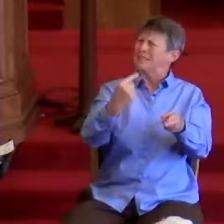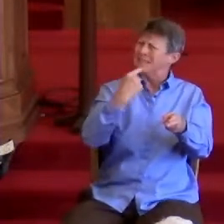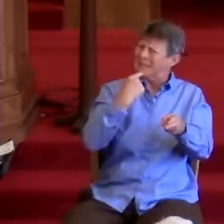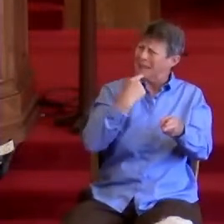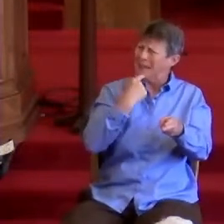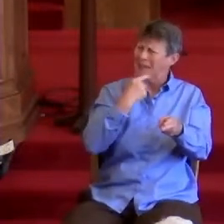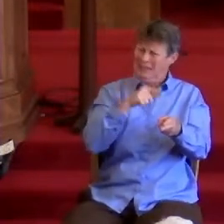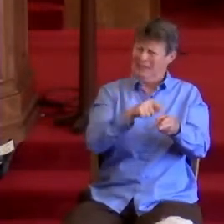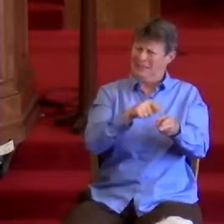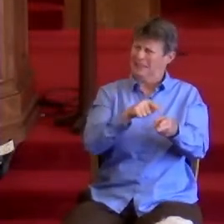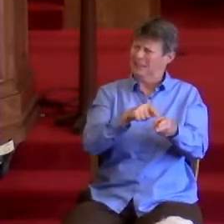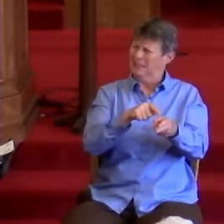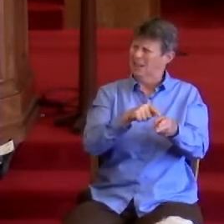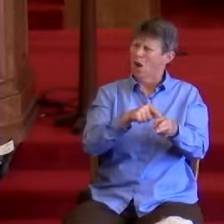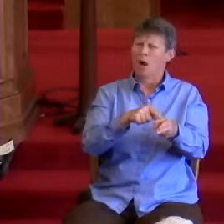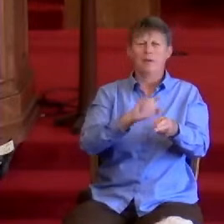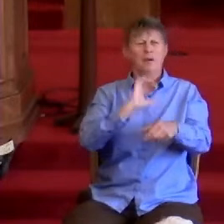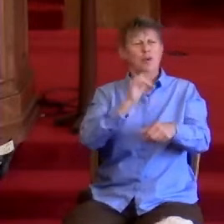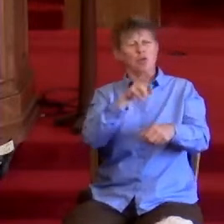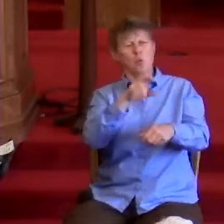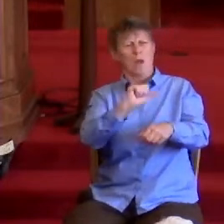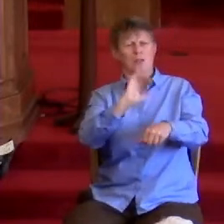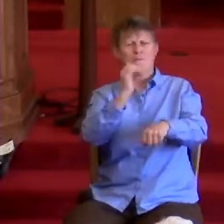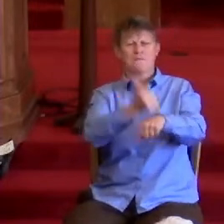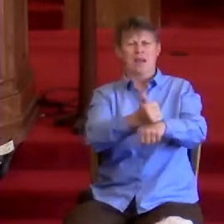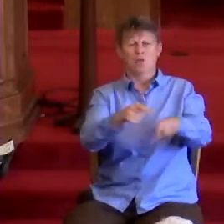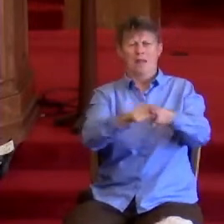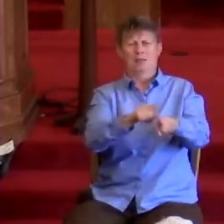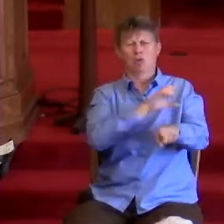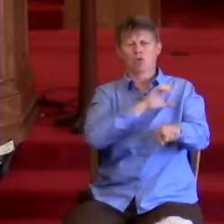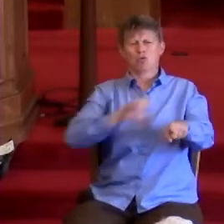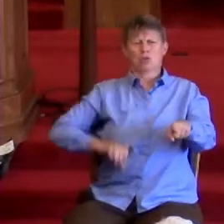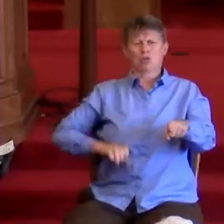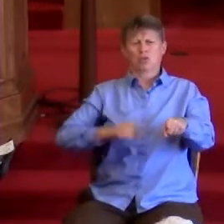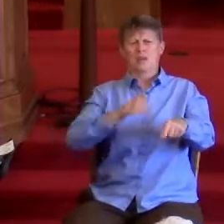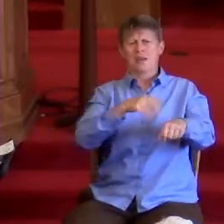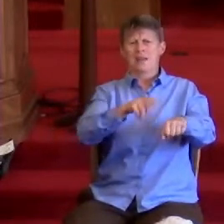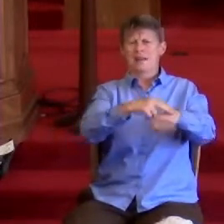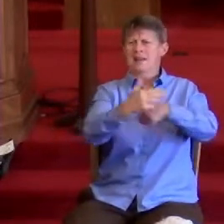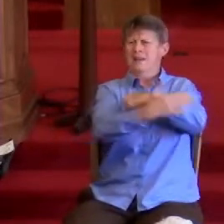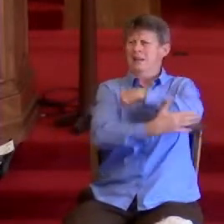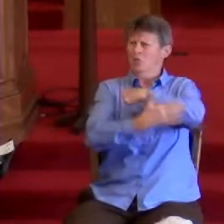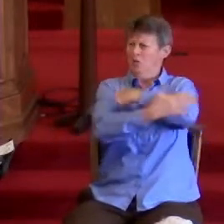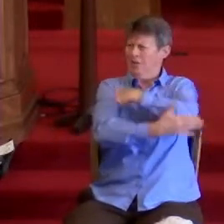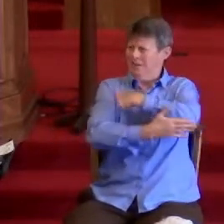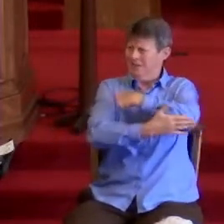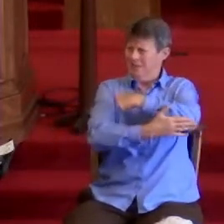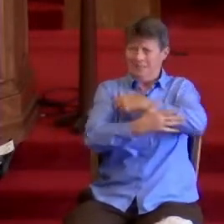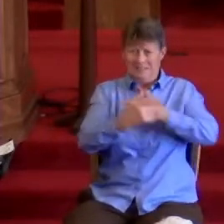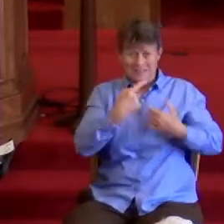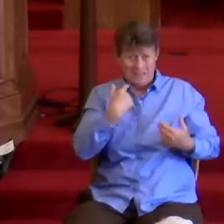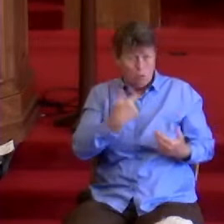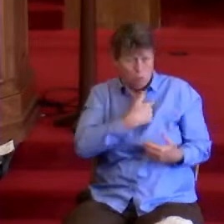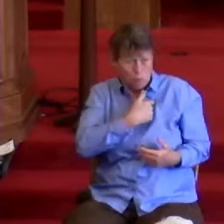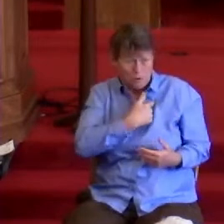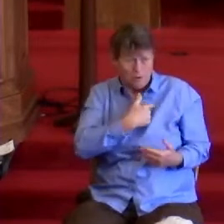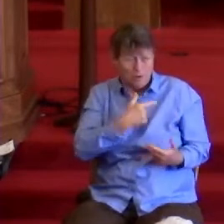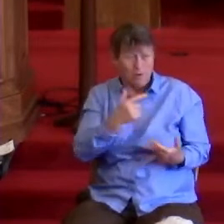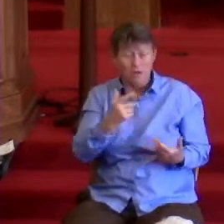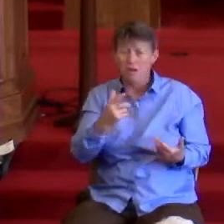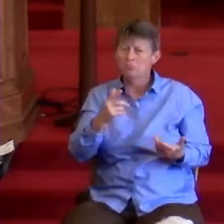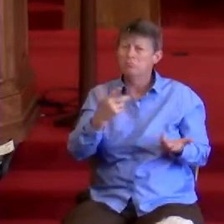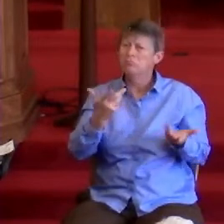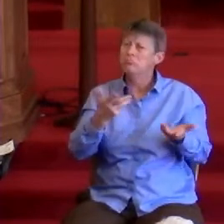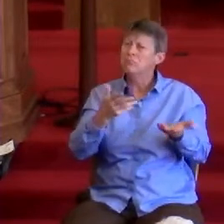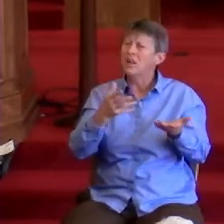about the founding of the United States as a Christian nation. The insistence that we are a nation not characterized by